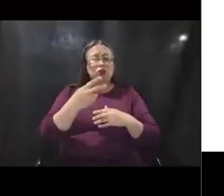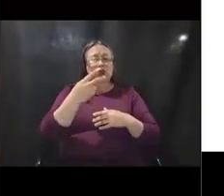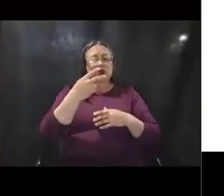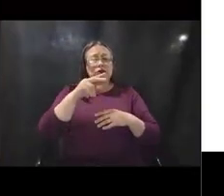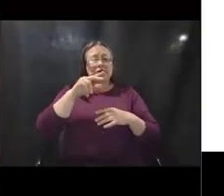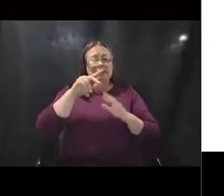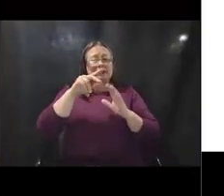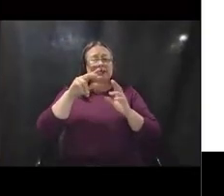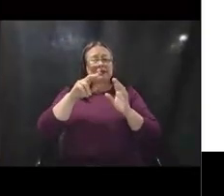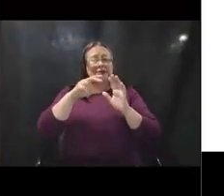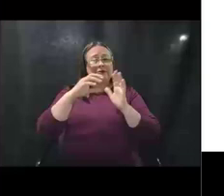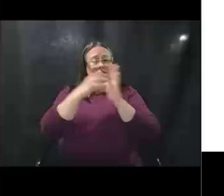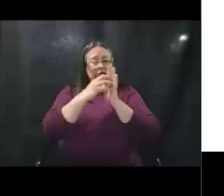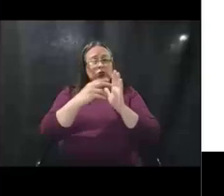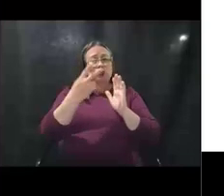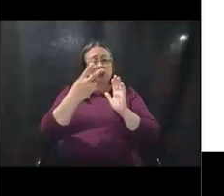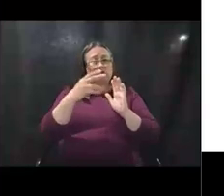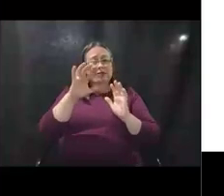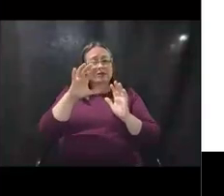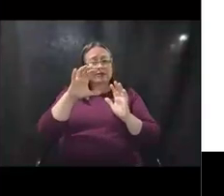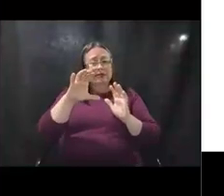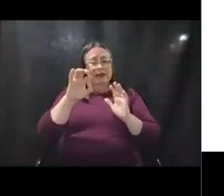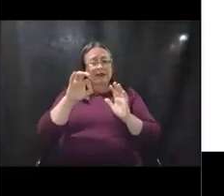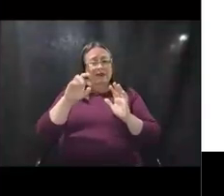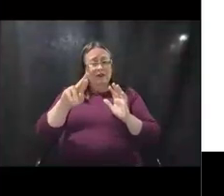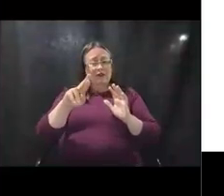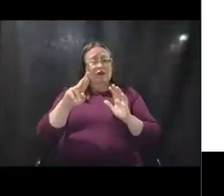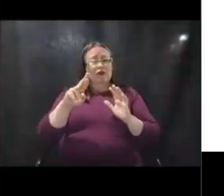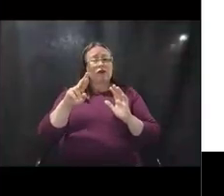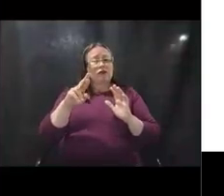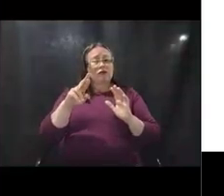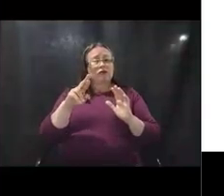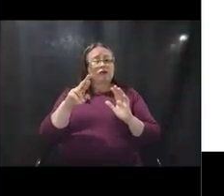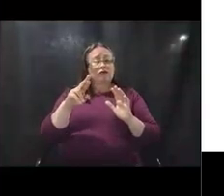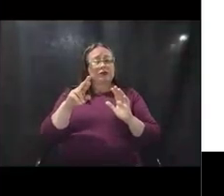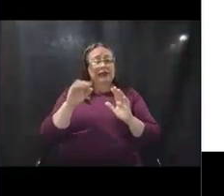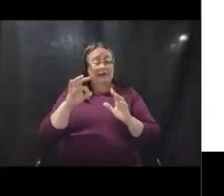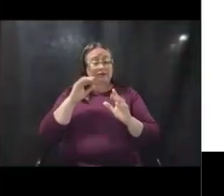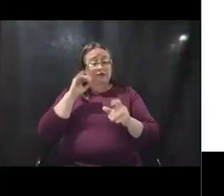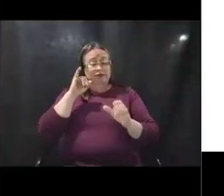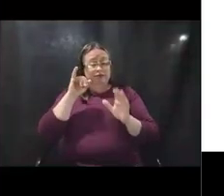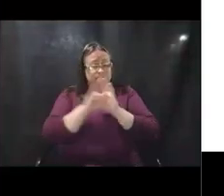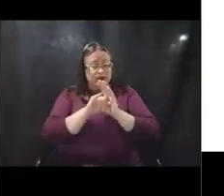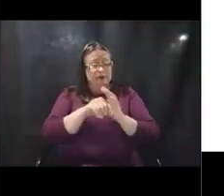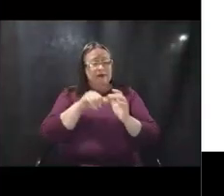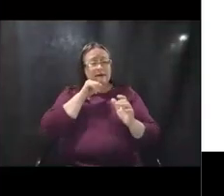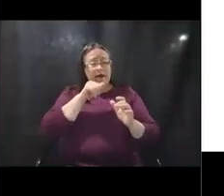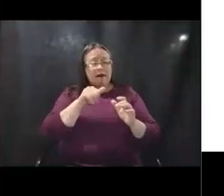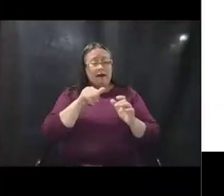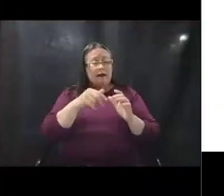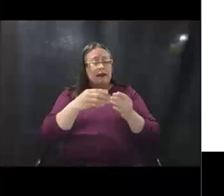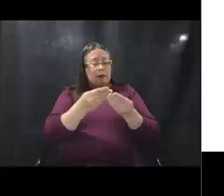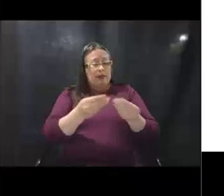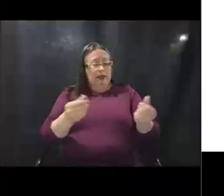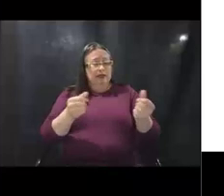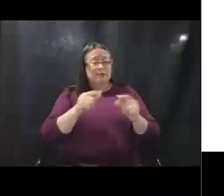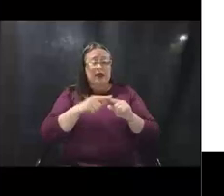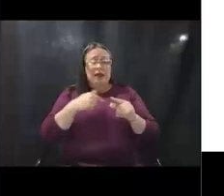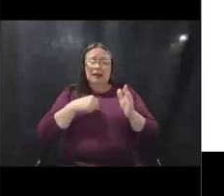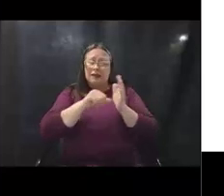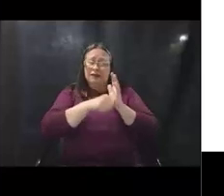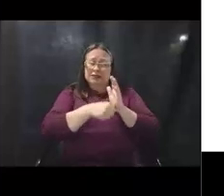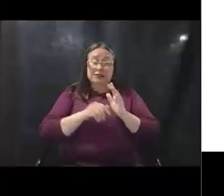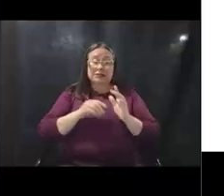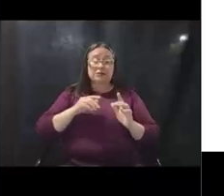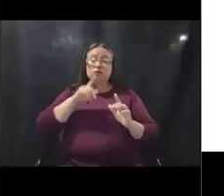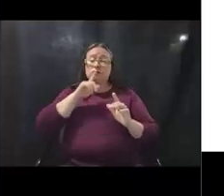remedies in the event that we identify potential areas of non-compliance, but I'll emphasize what Leslie said. It is our